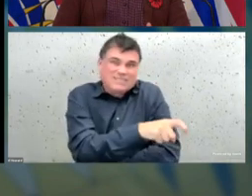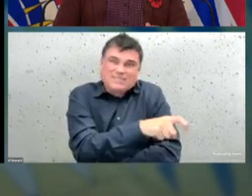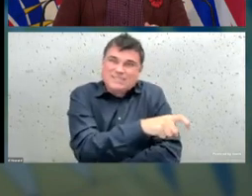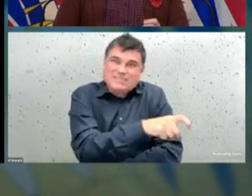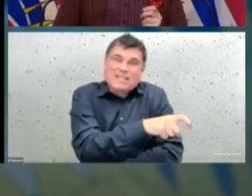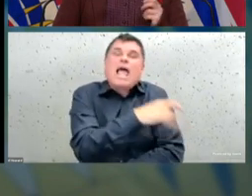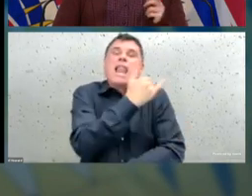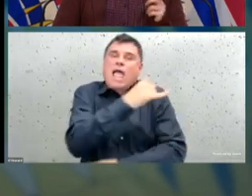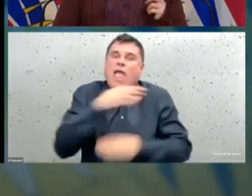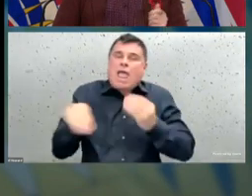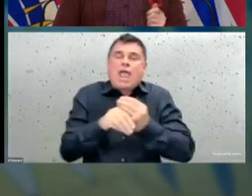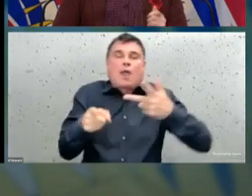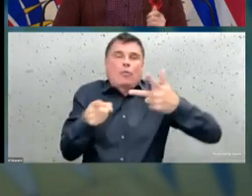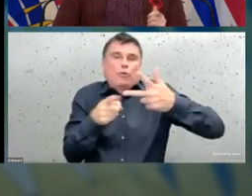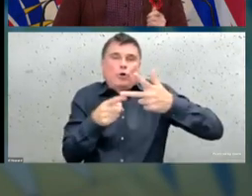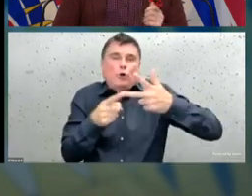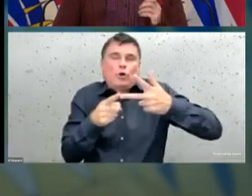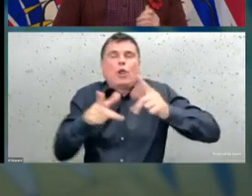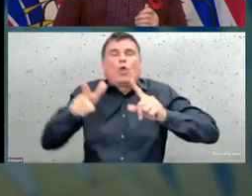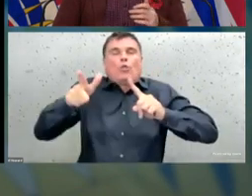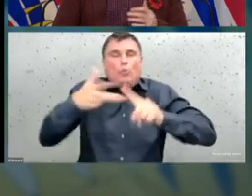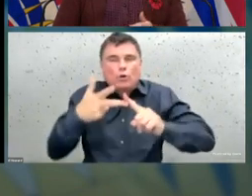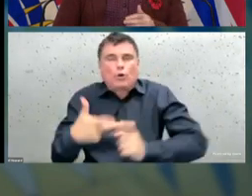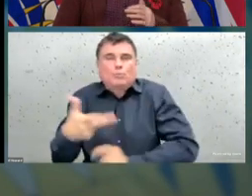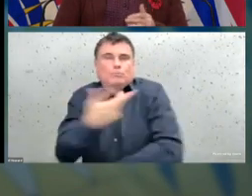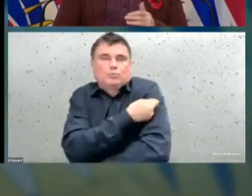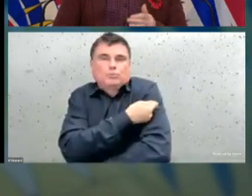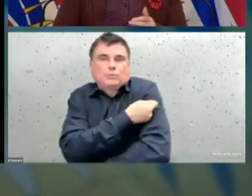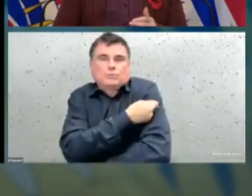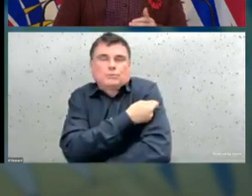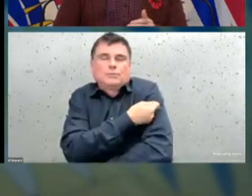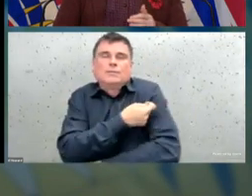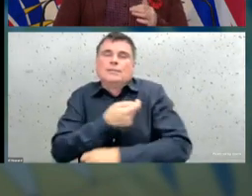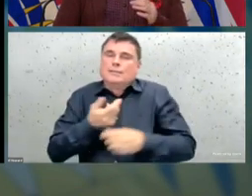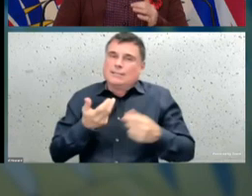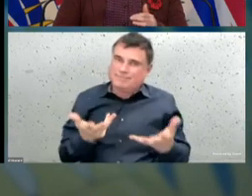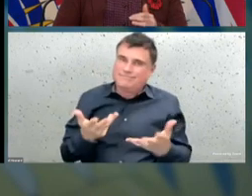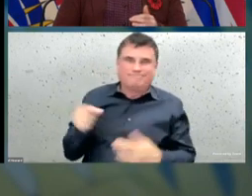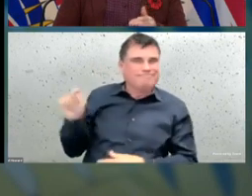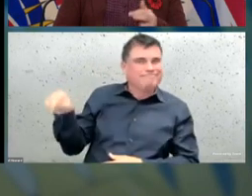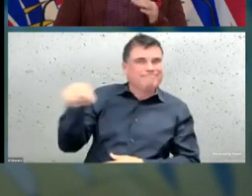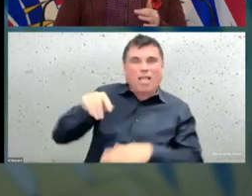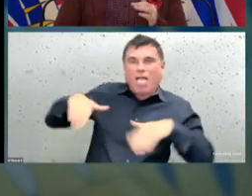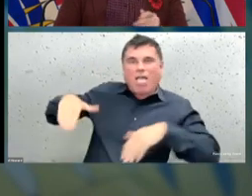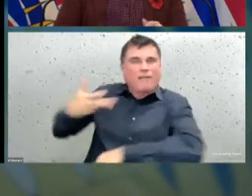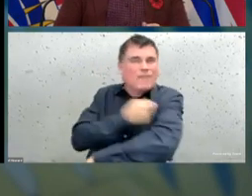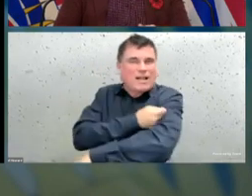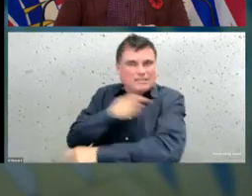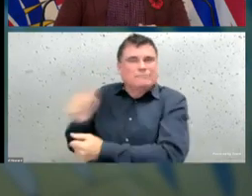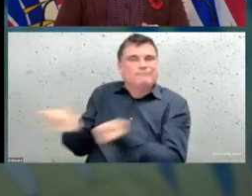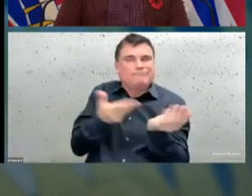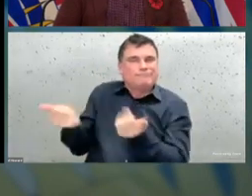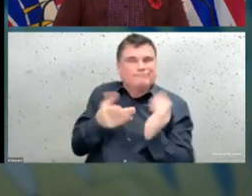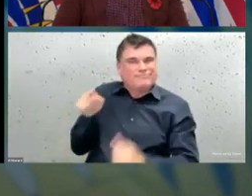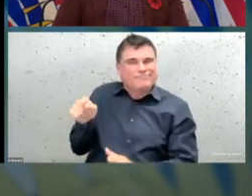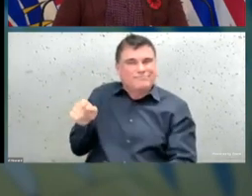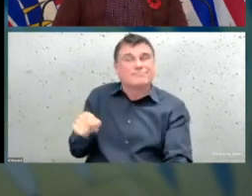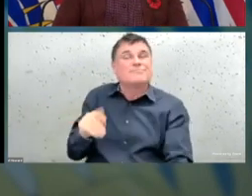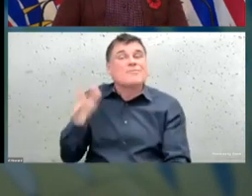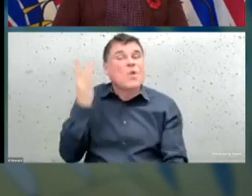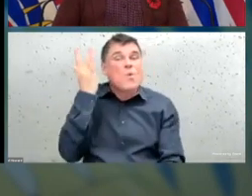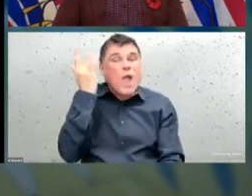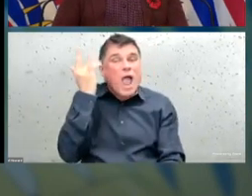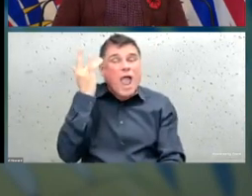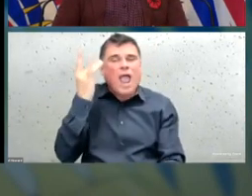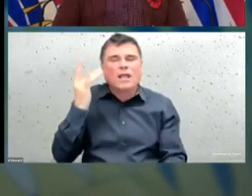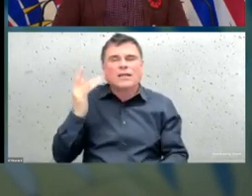virus is spreading more easily and causing more severe illness in younger people, particularly those who don't have the protection of